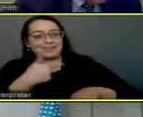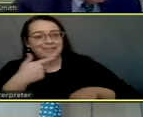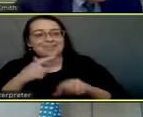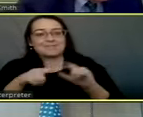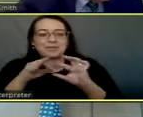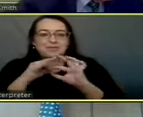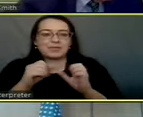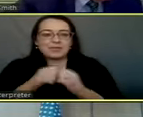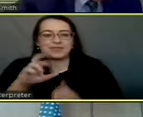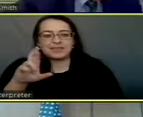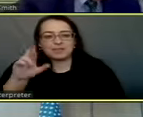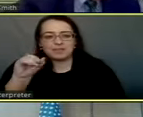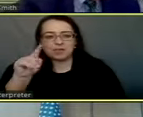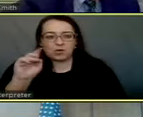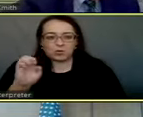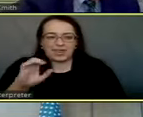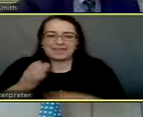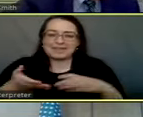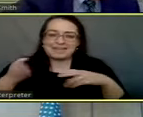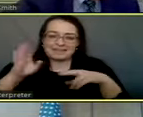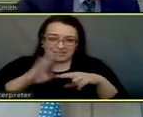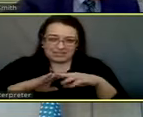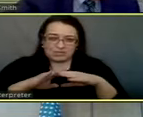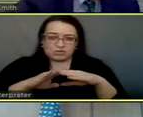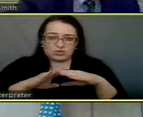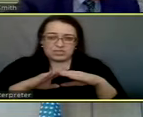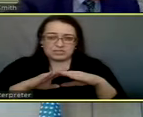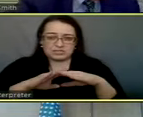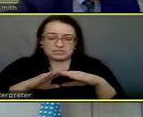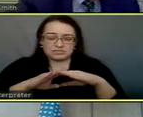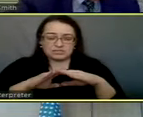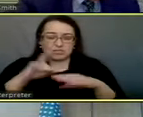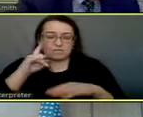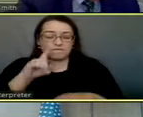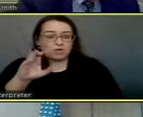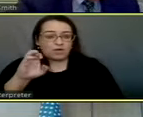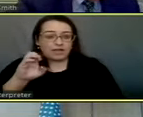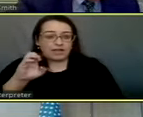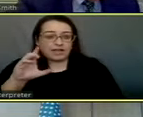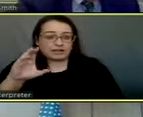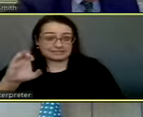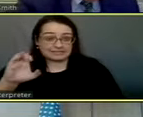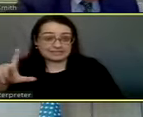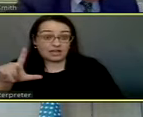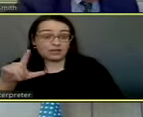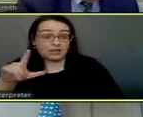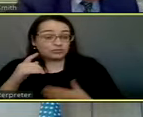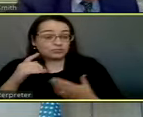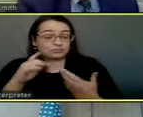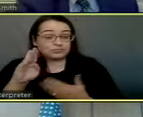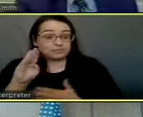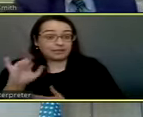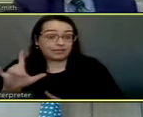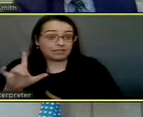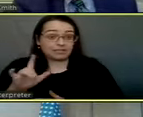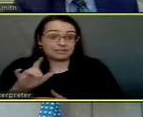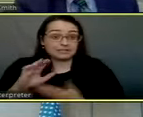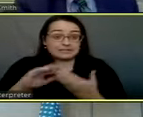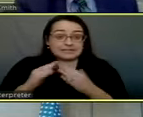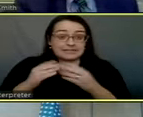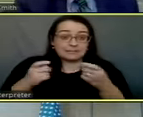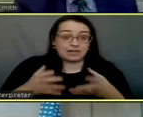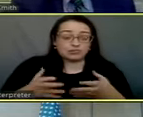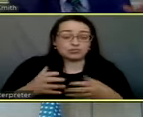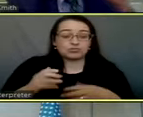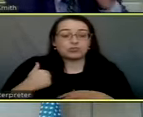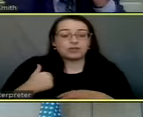about a rate increase for XL utilities. So, Mr. City Manager. All right, Mayor.